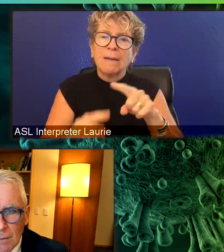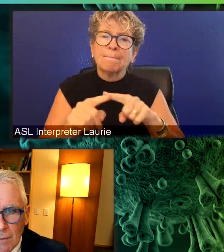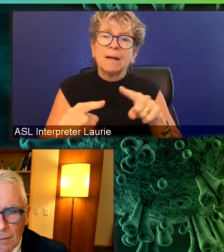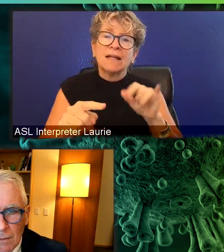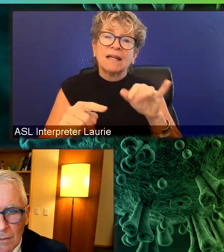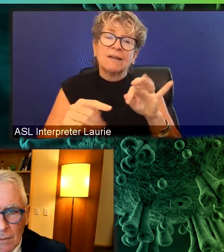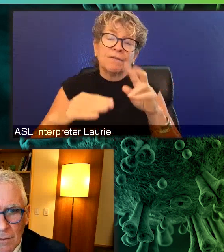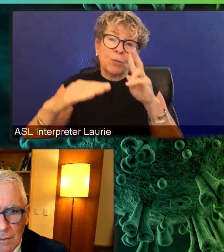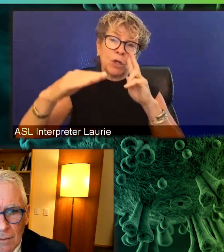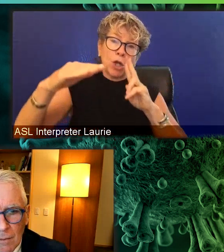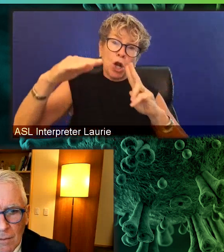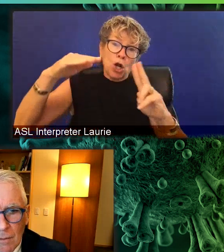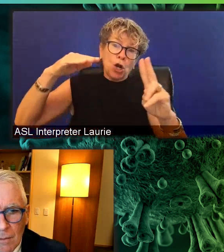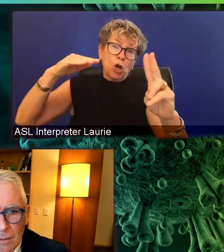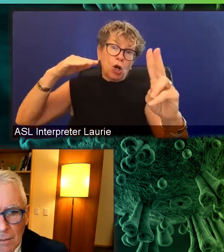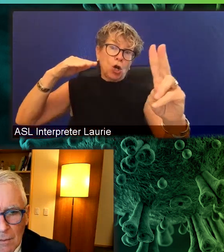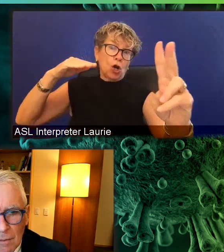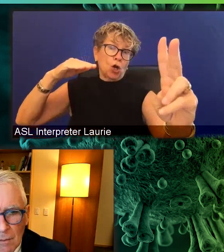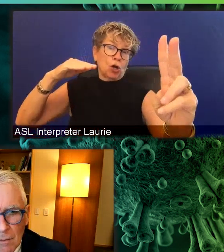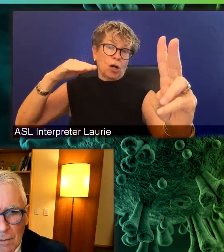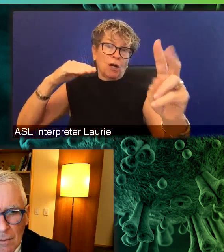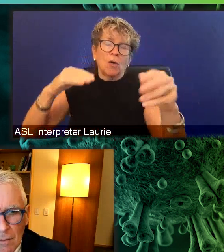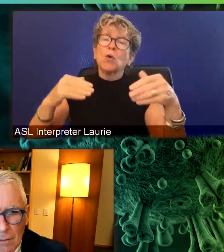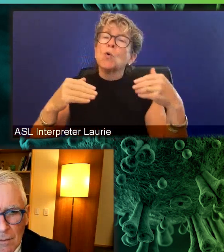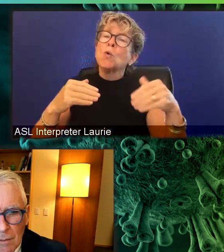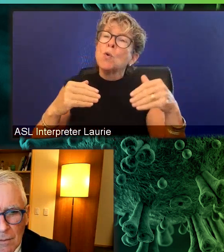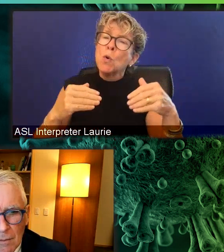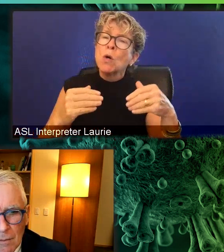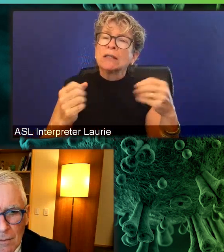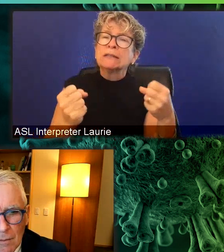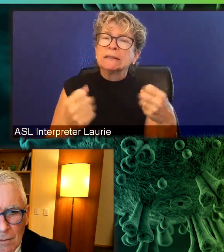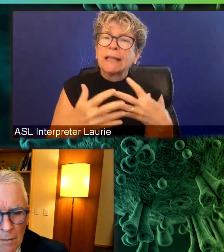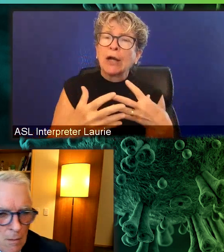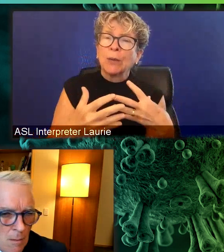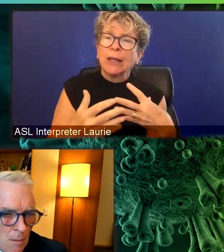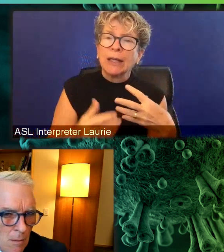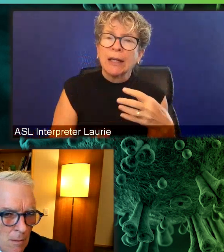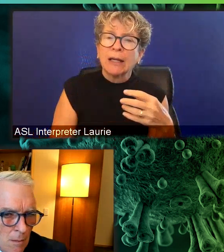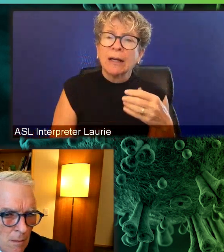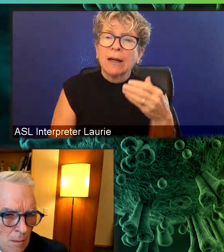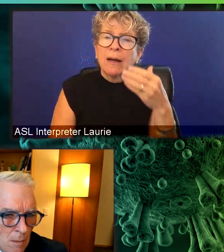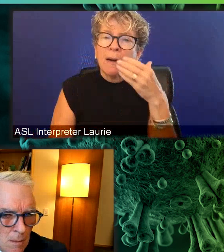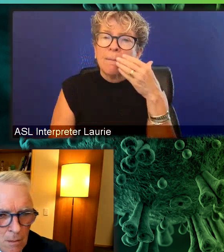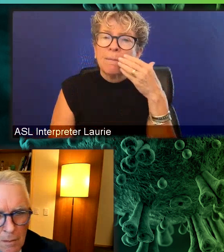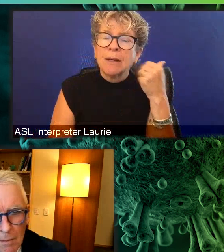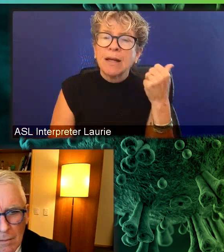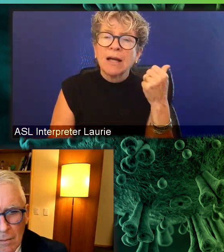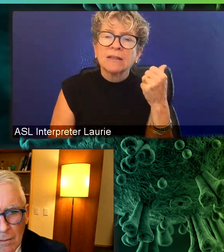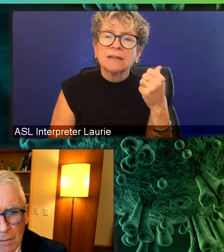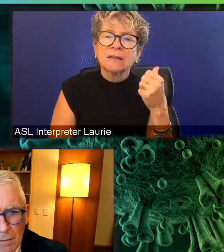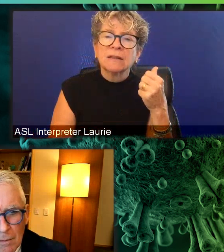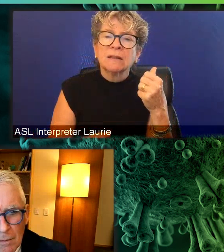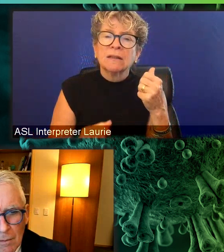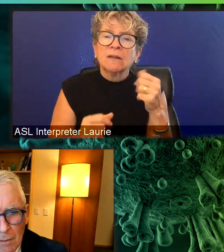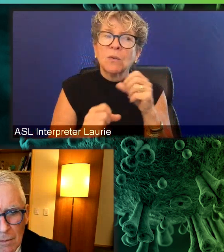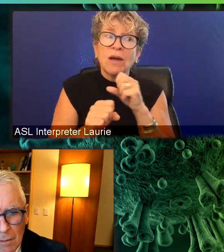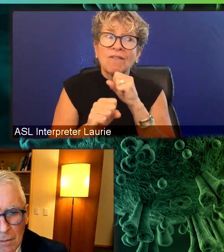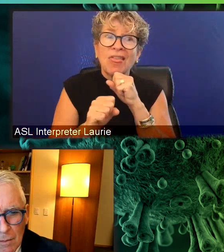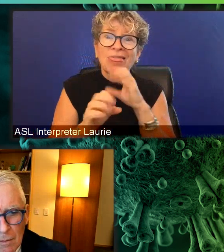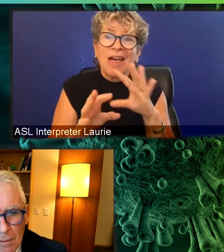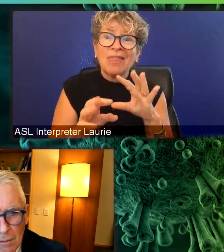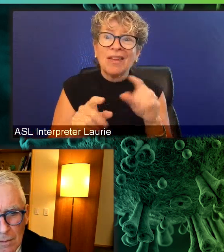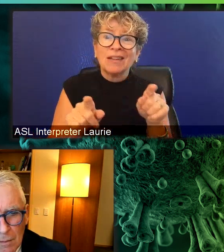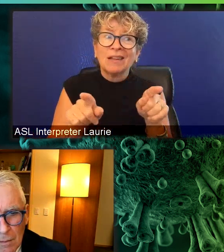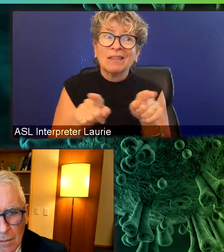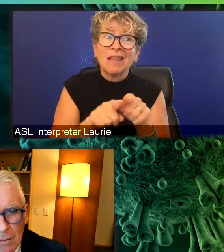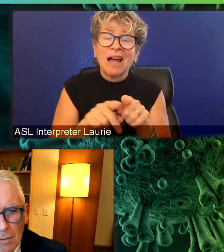a little scary. Um, so we don't have anything like this that's circulating. So, um, there's